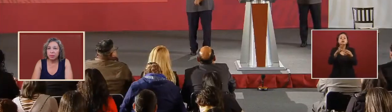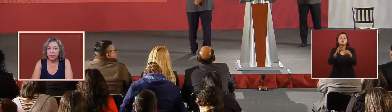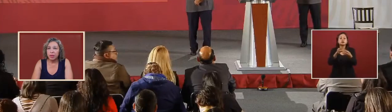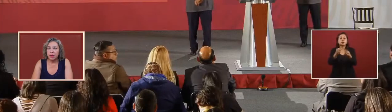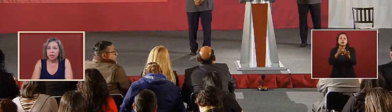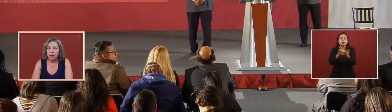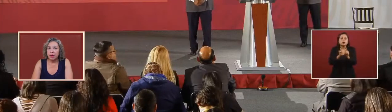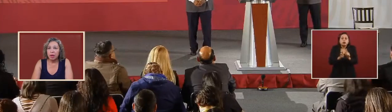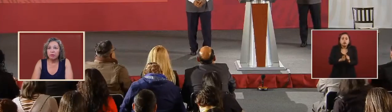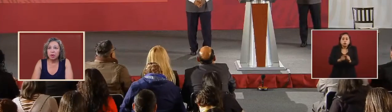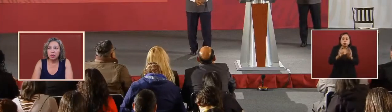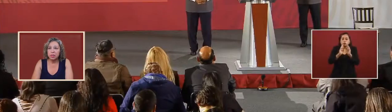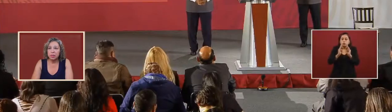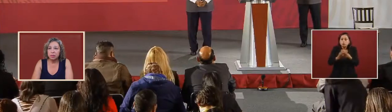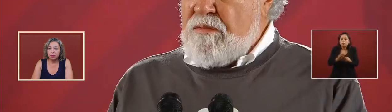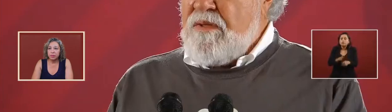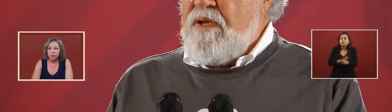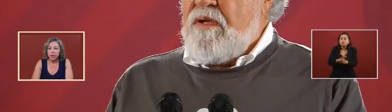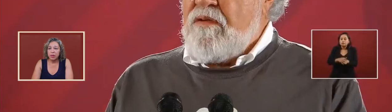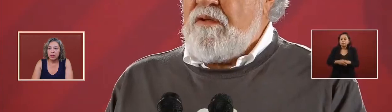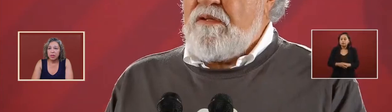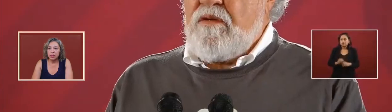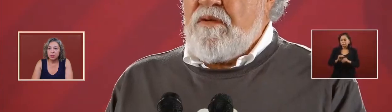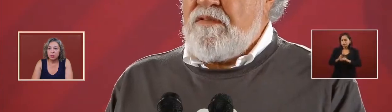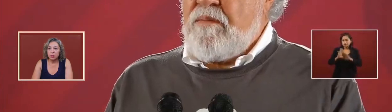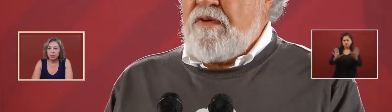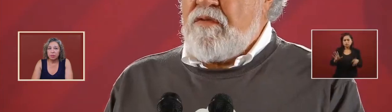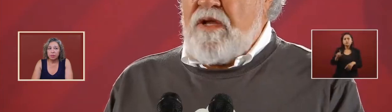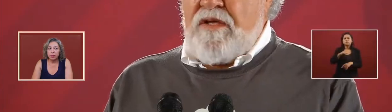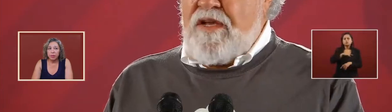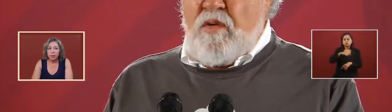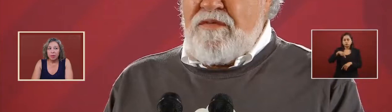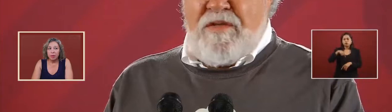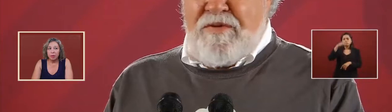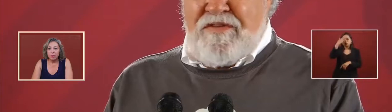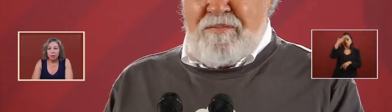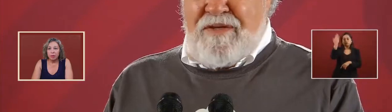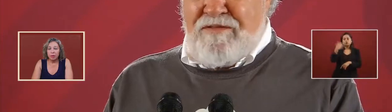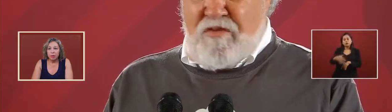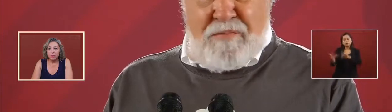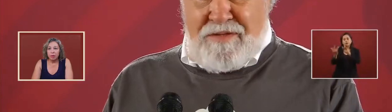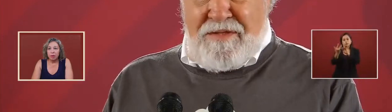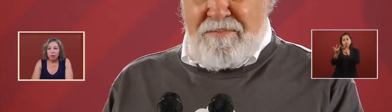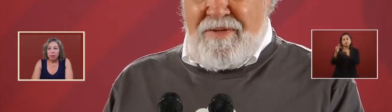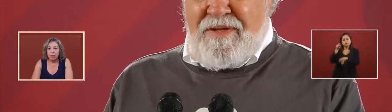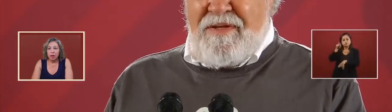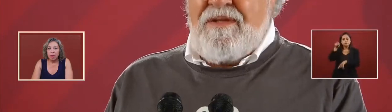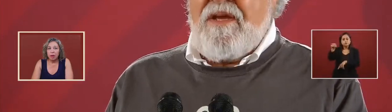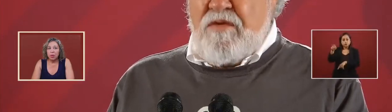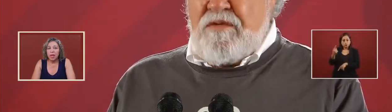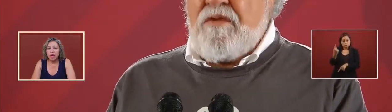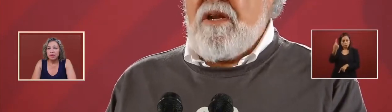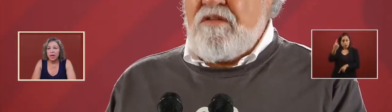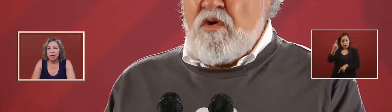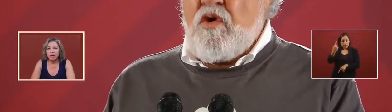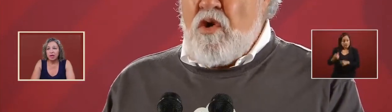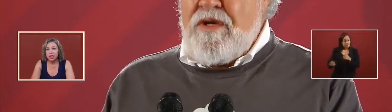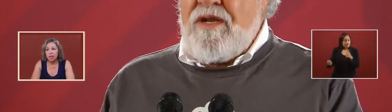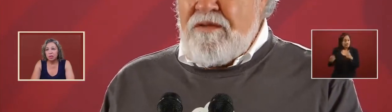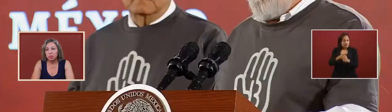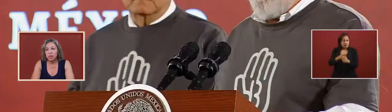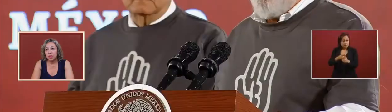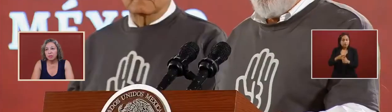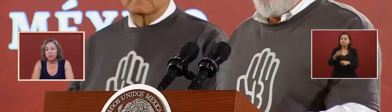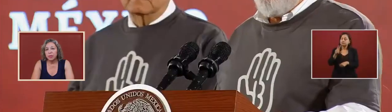of course yes we have had